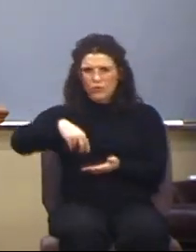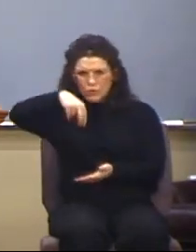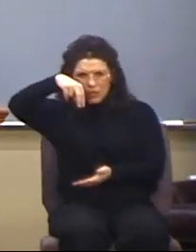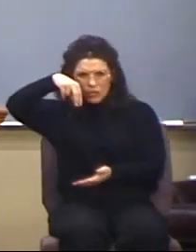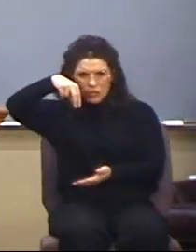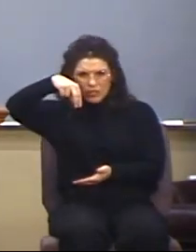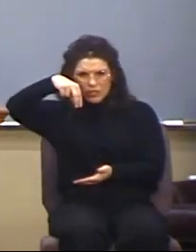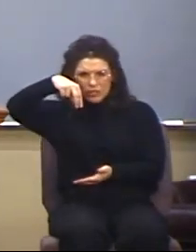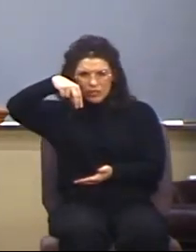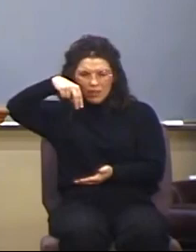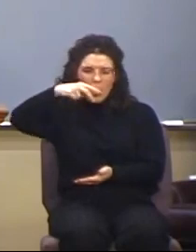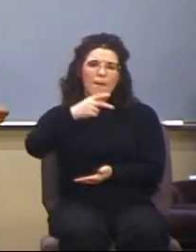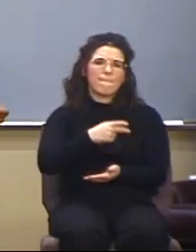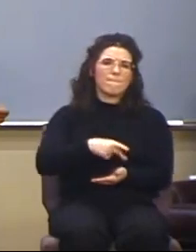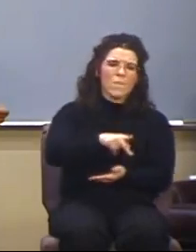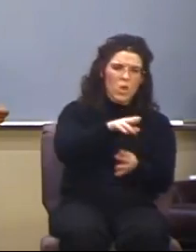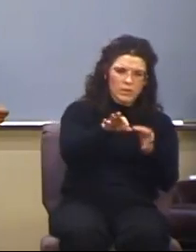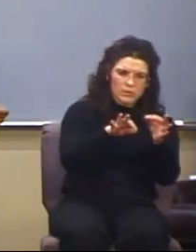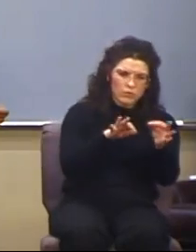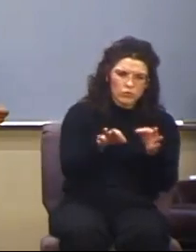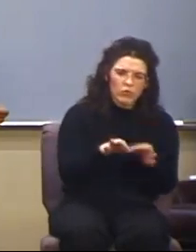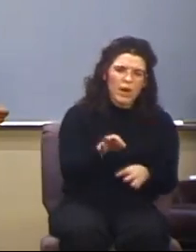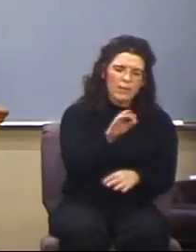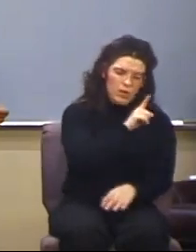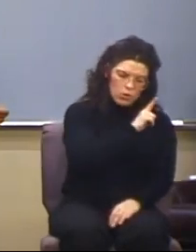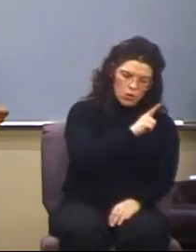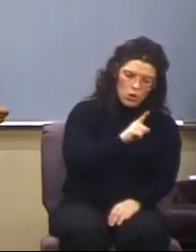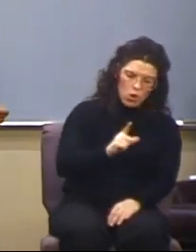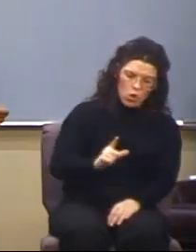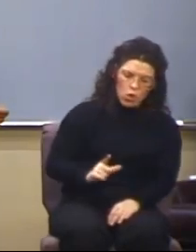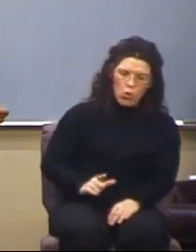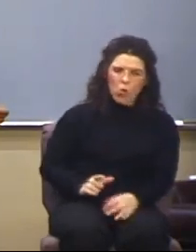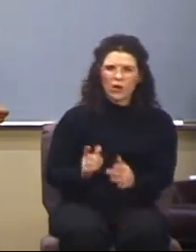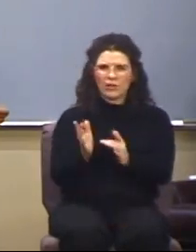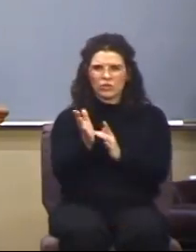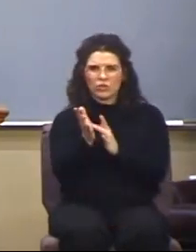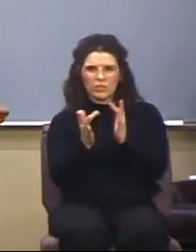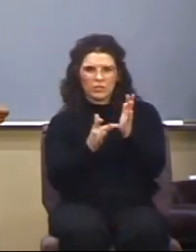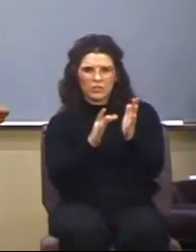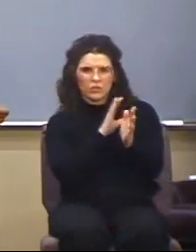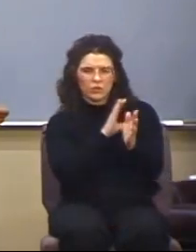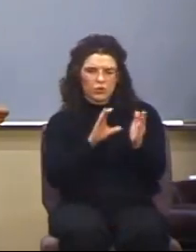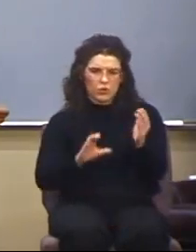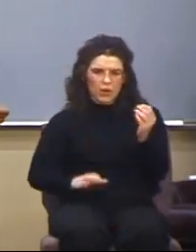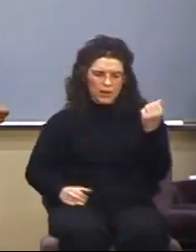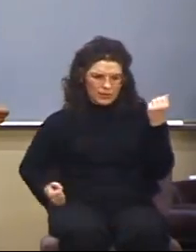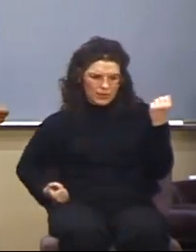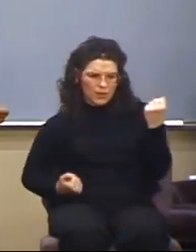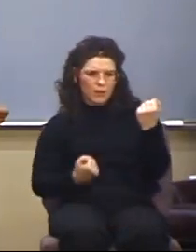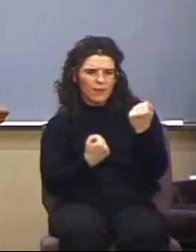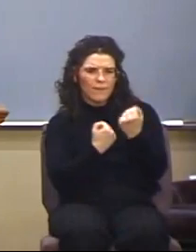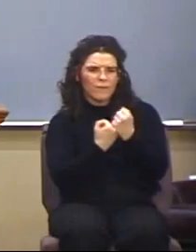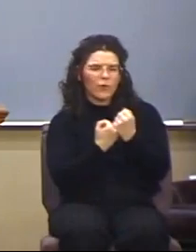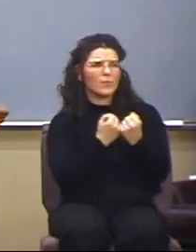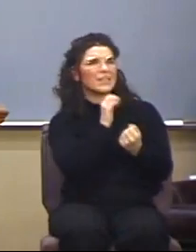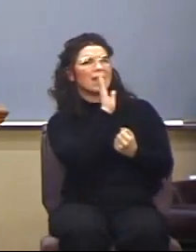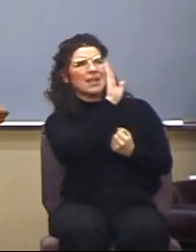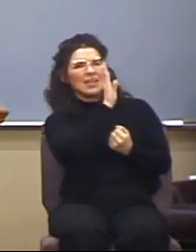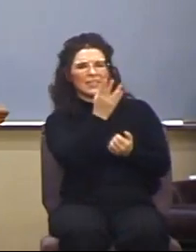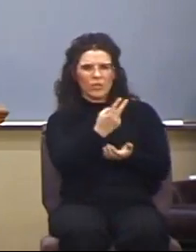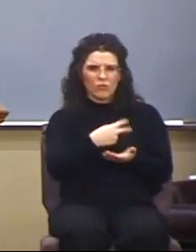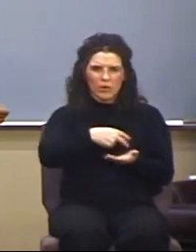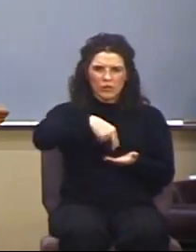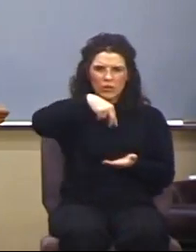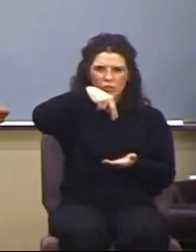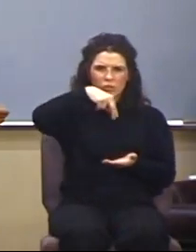when he describes the Lord Jesus Christ, it does affirm his resurrection. Go to chapter